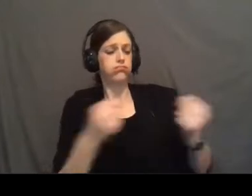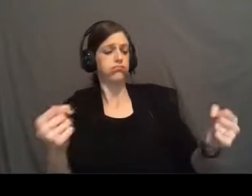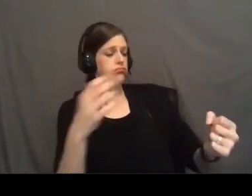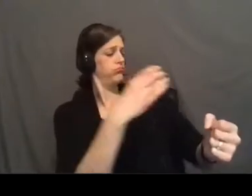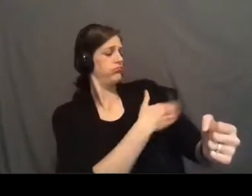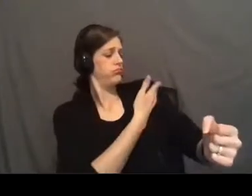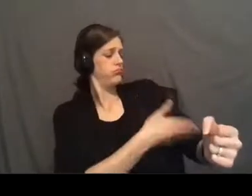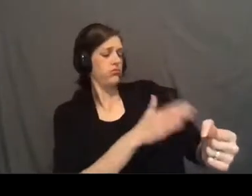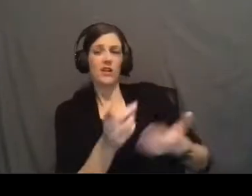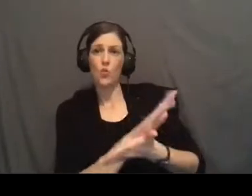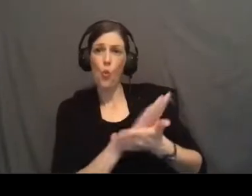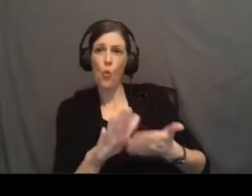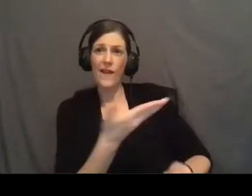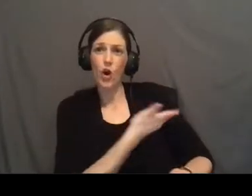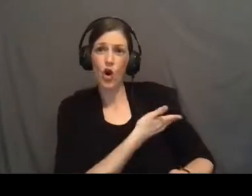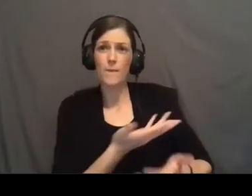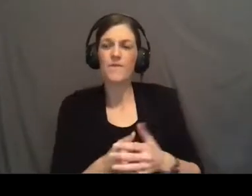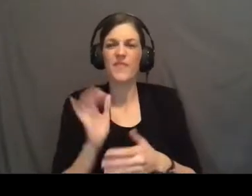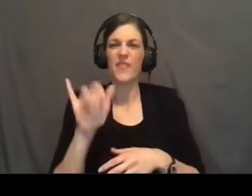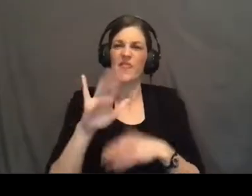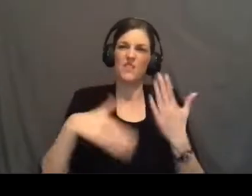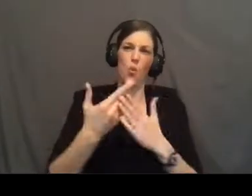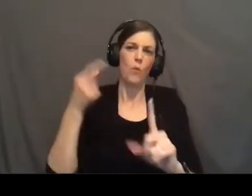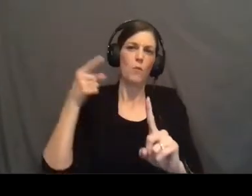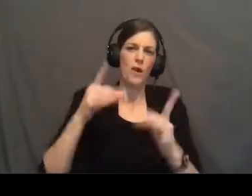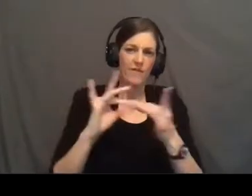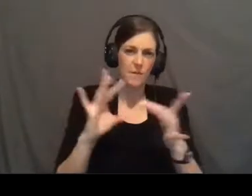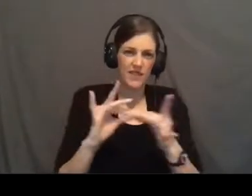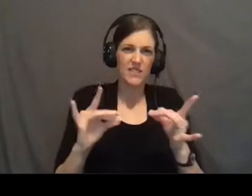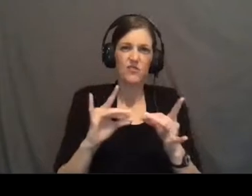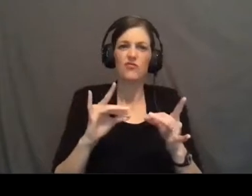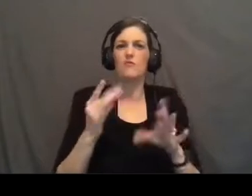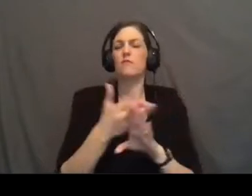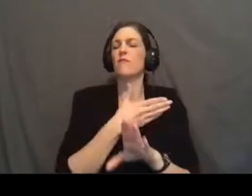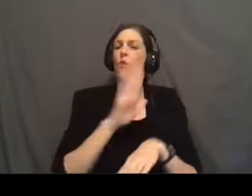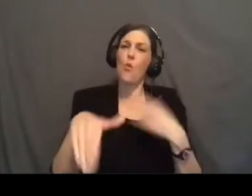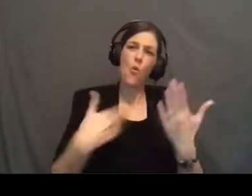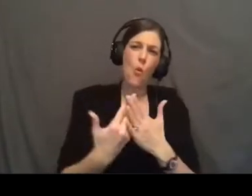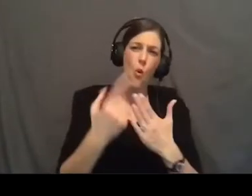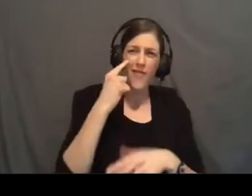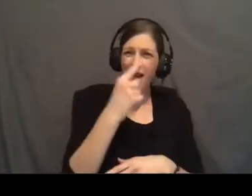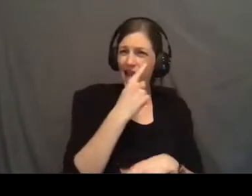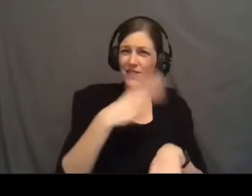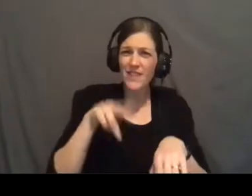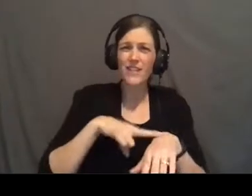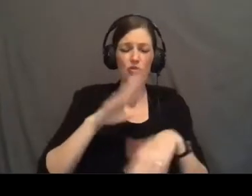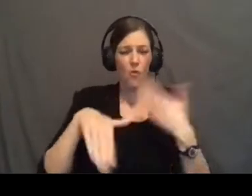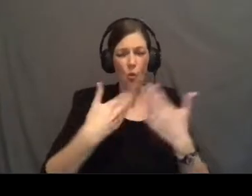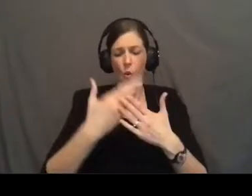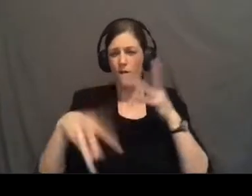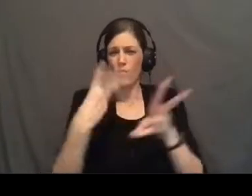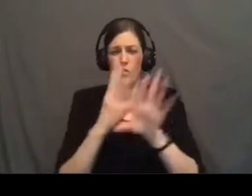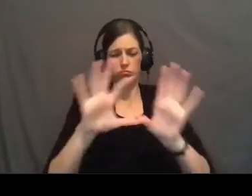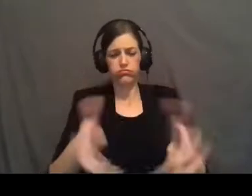note of that because that's going to be the whole point of the message here. Before all the eyes of the nations and all the ends of the earth shall